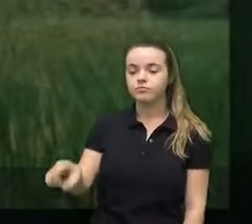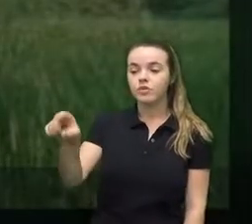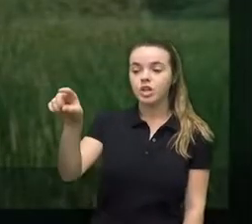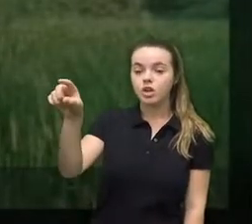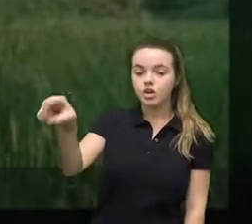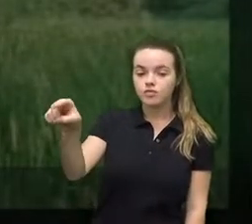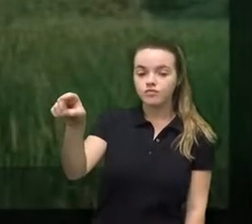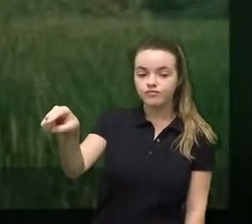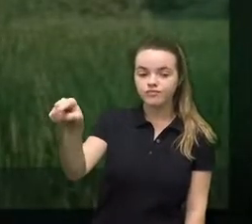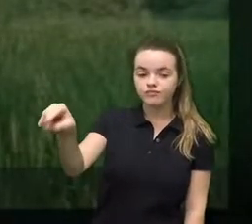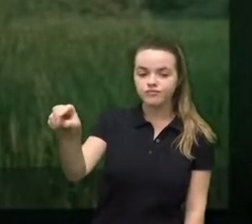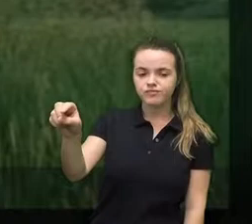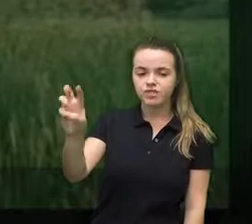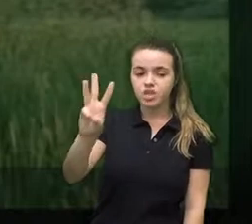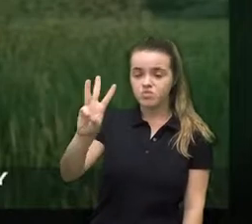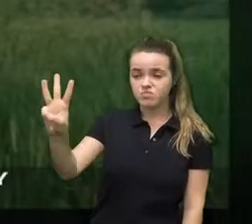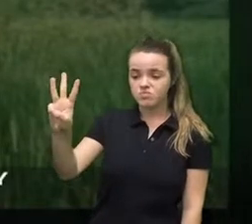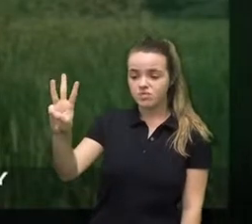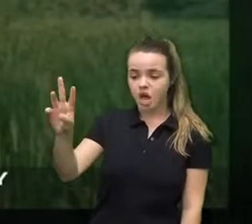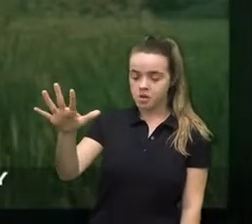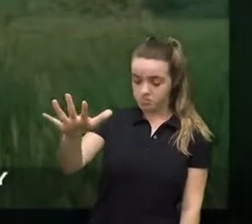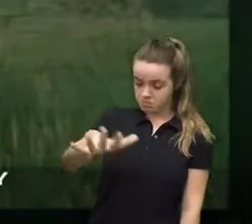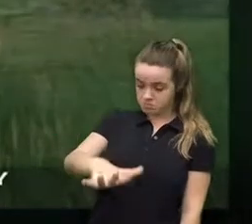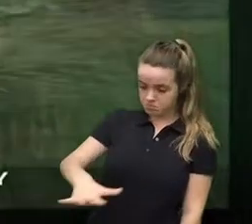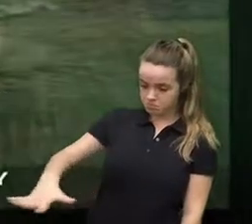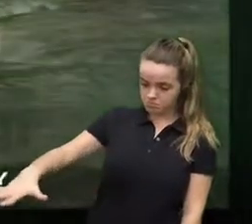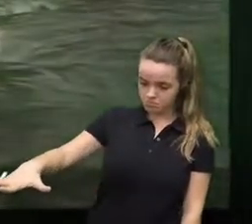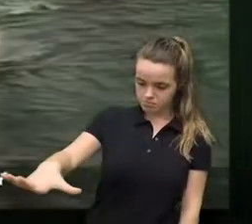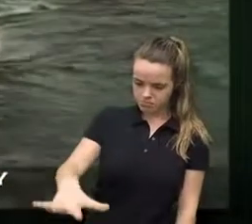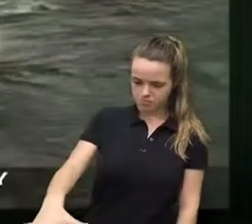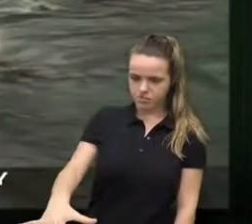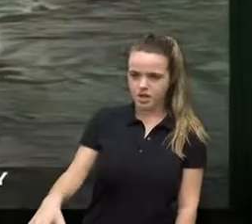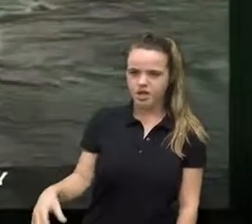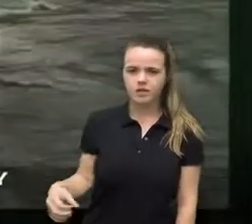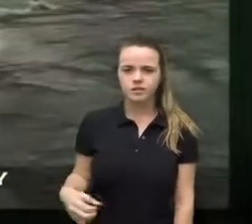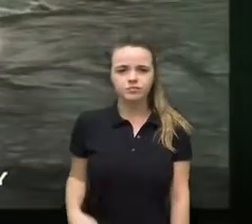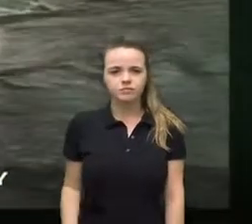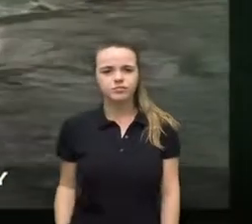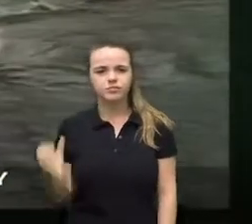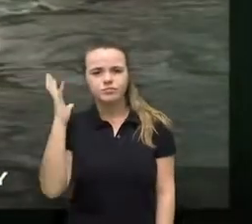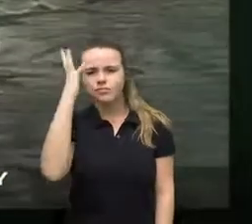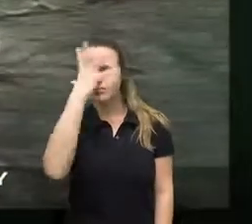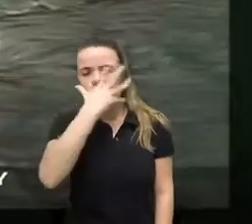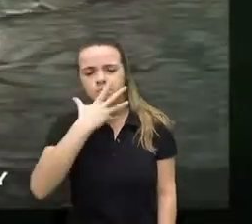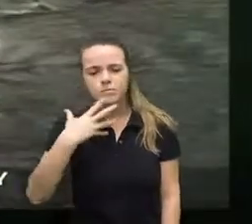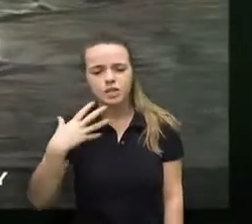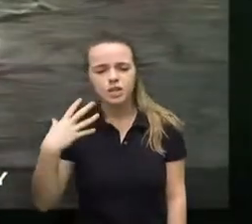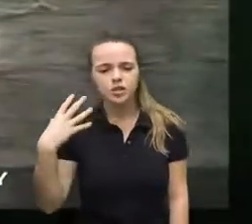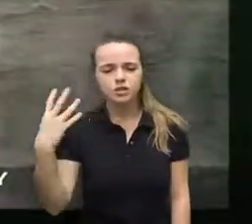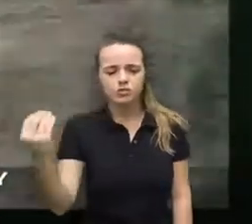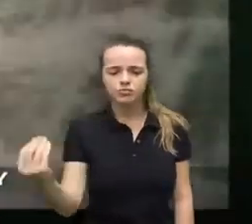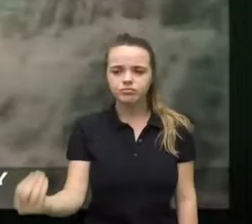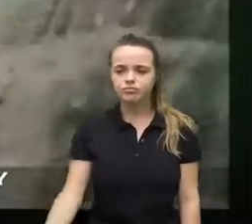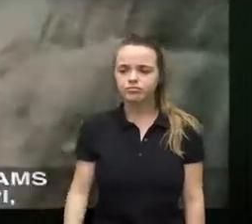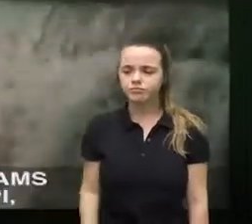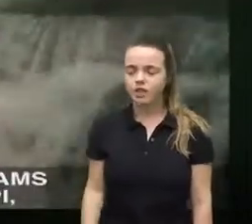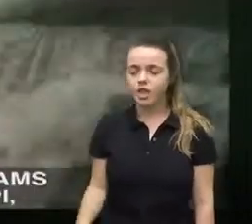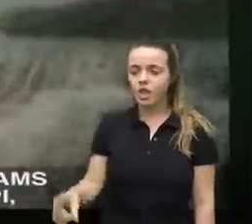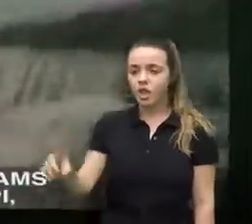to our west lies land of inexpressible beauty and fertility